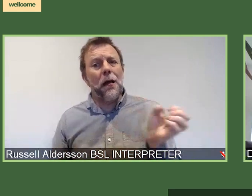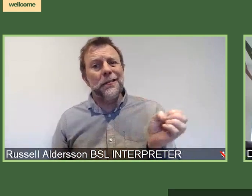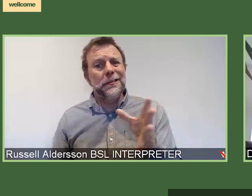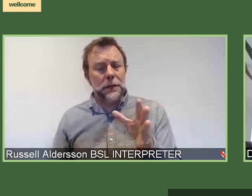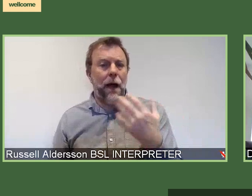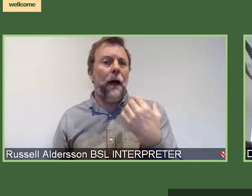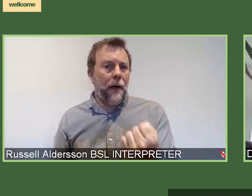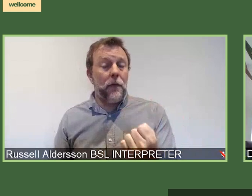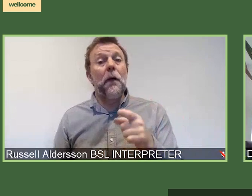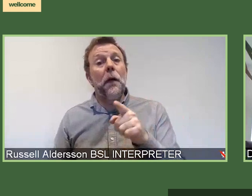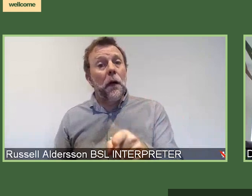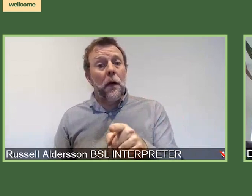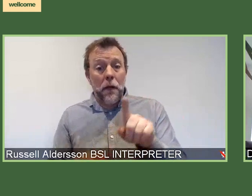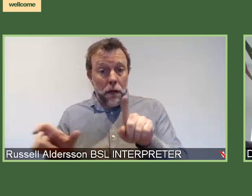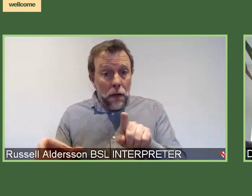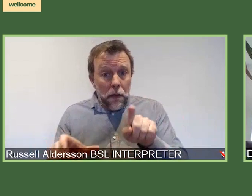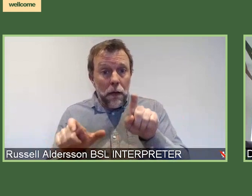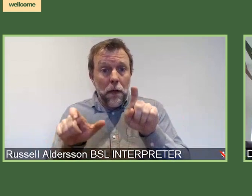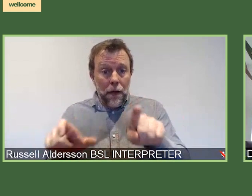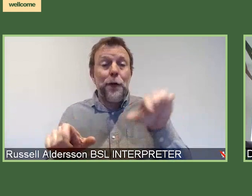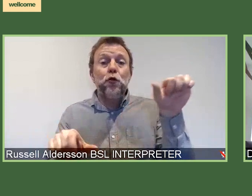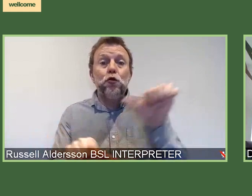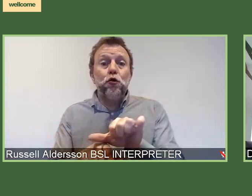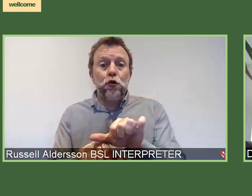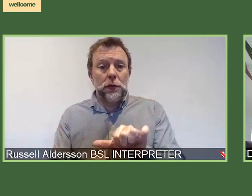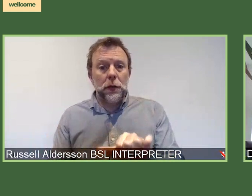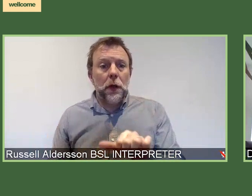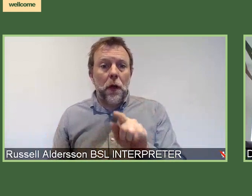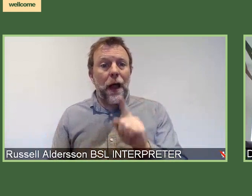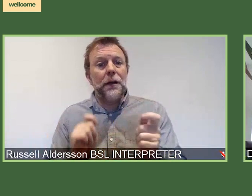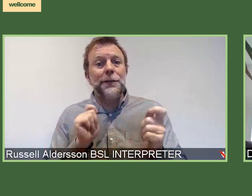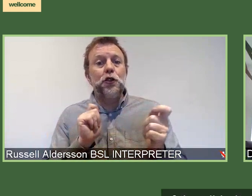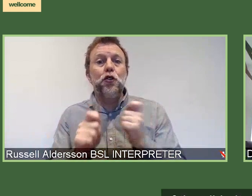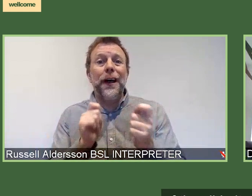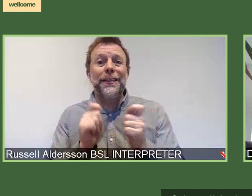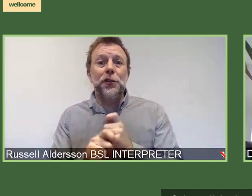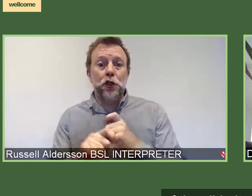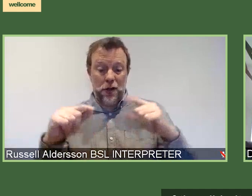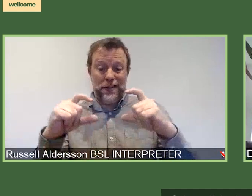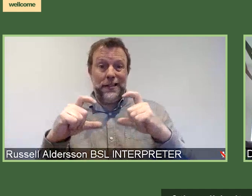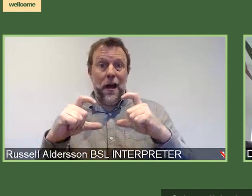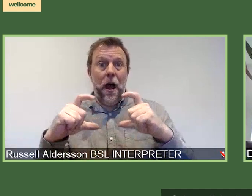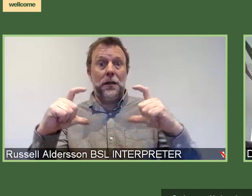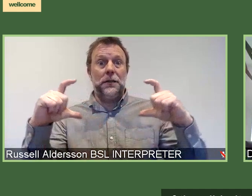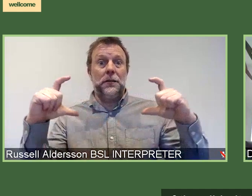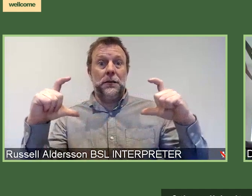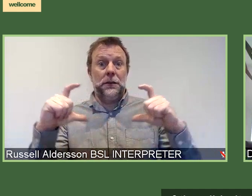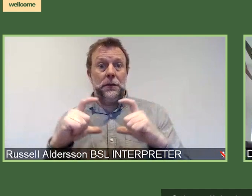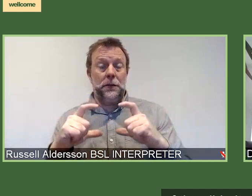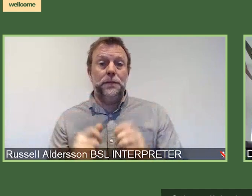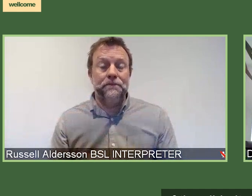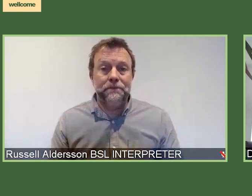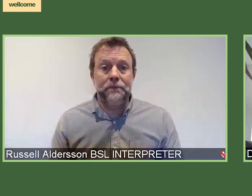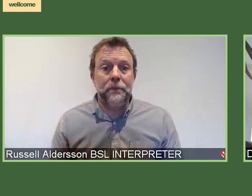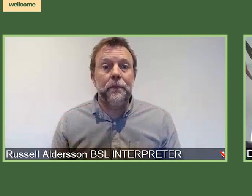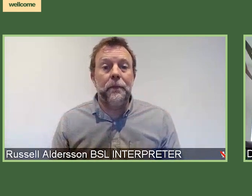If you hover over your screen, there should be a little slider where you can change the size of the slide itself versus the size